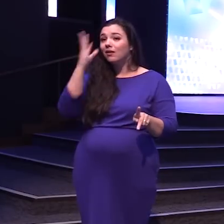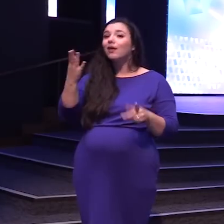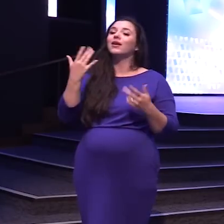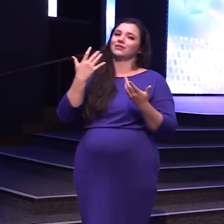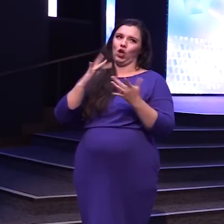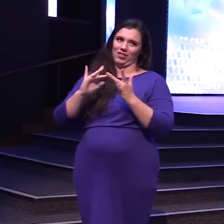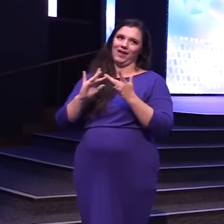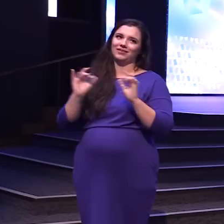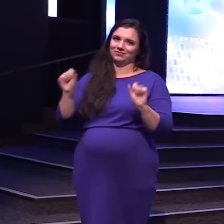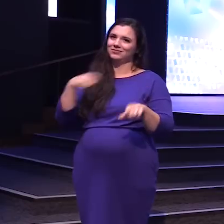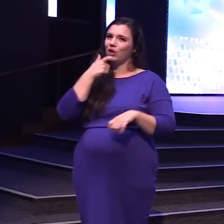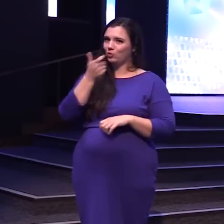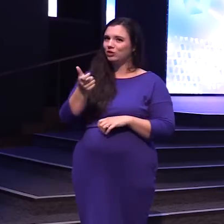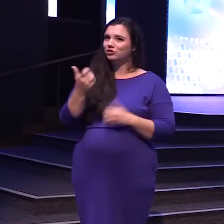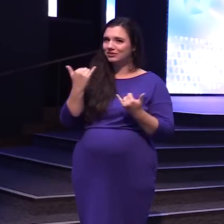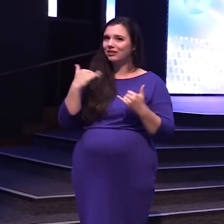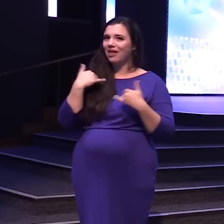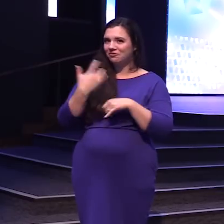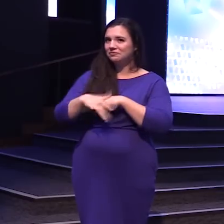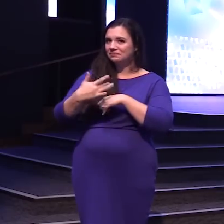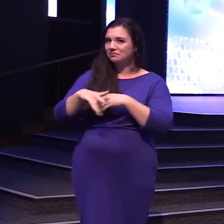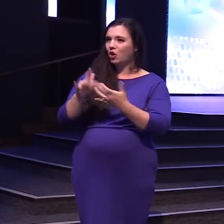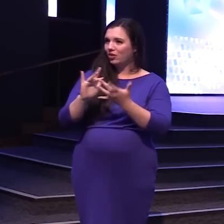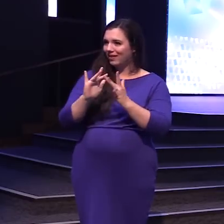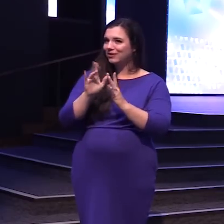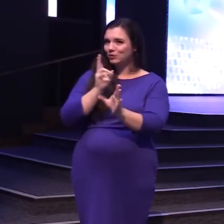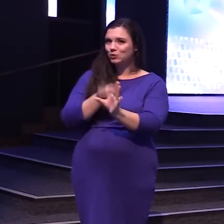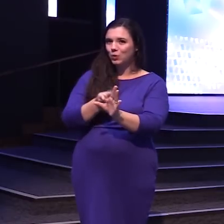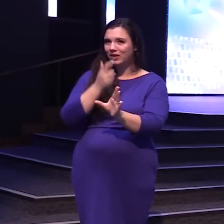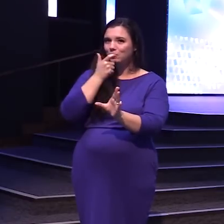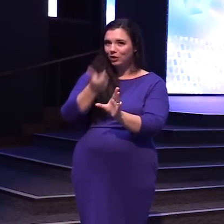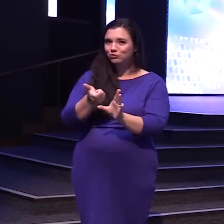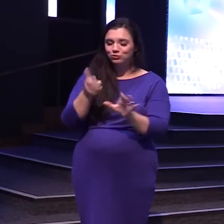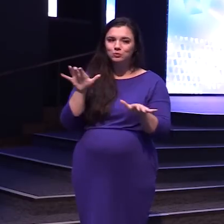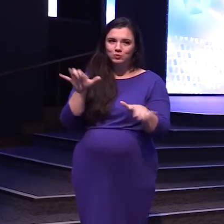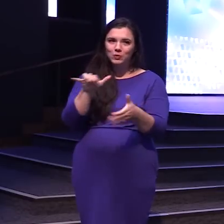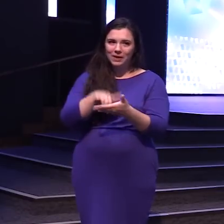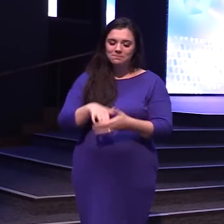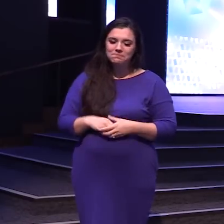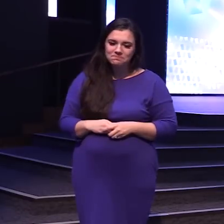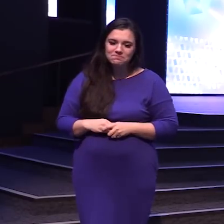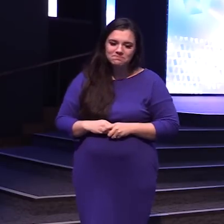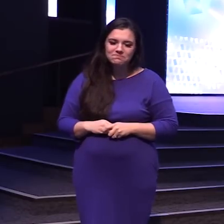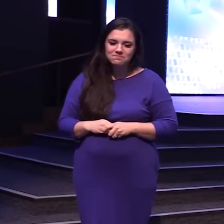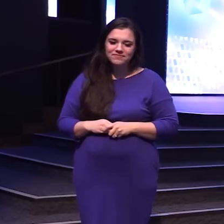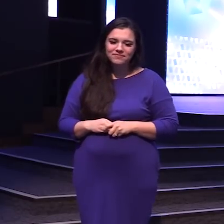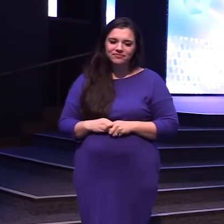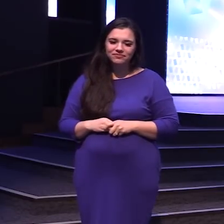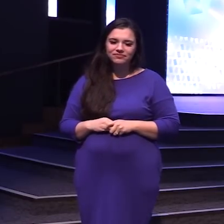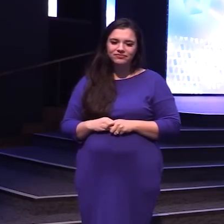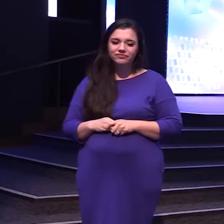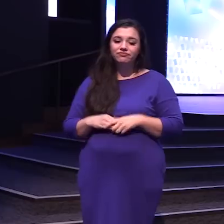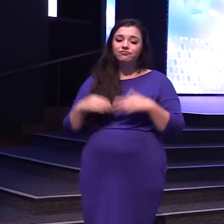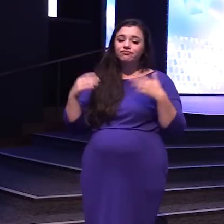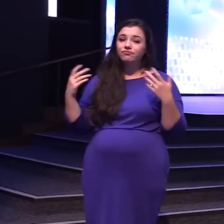Go online, alright We still have places online that you can join us there So do that Okay, so